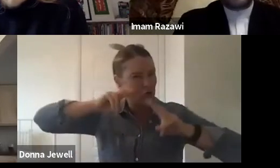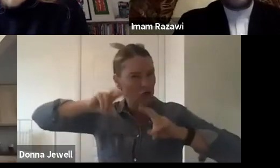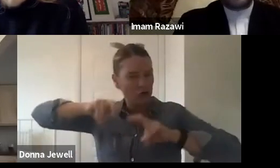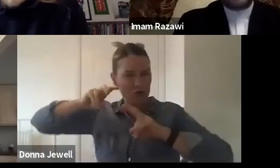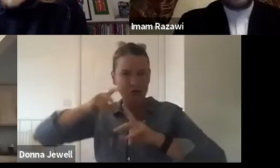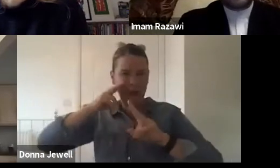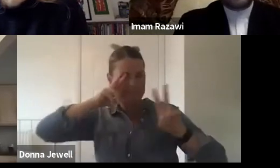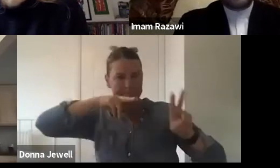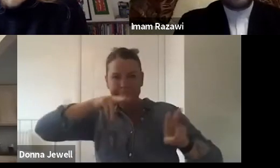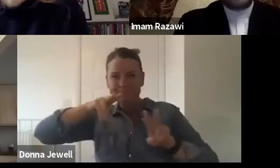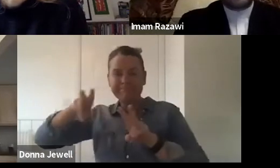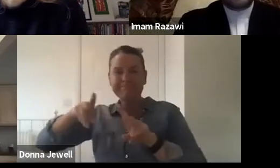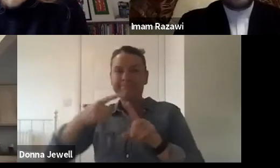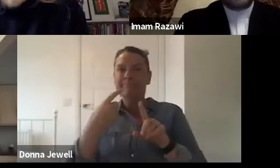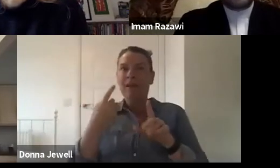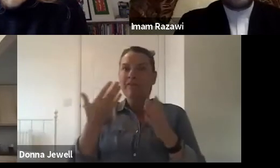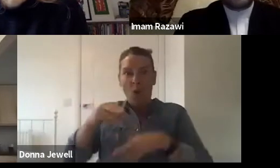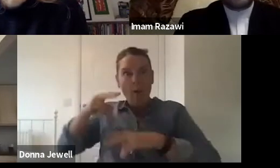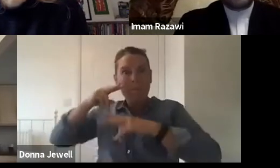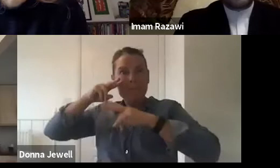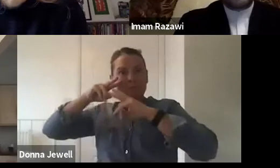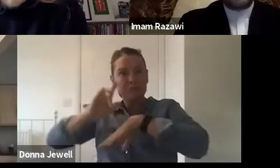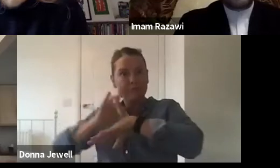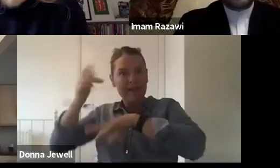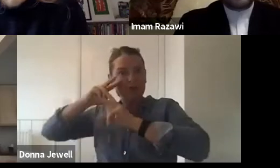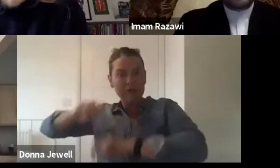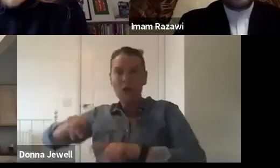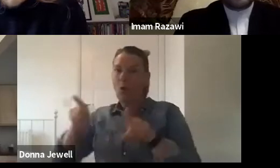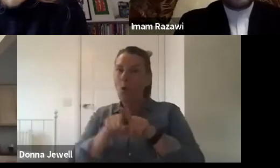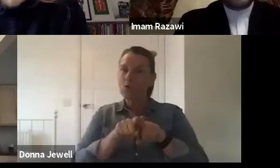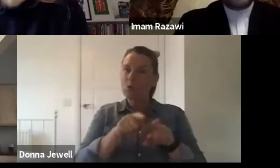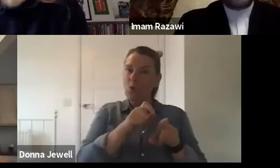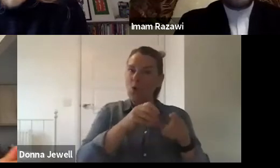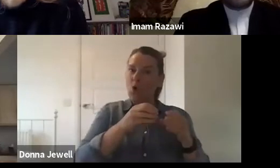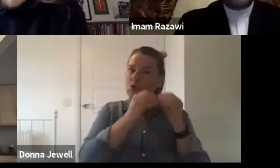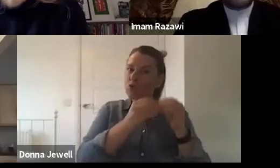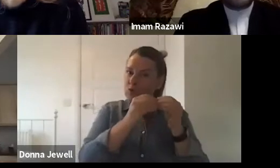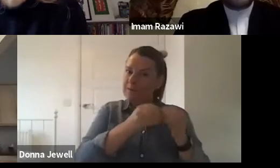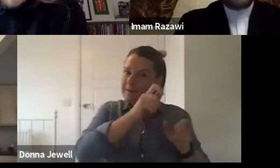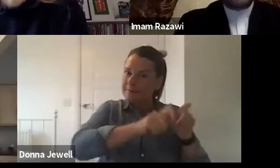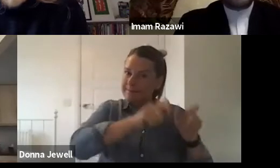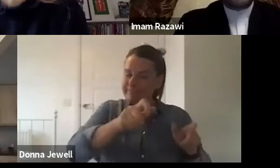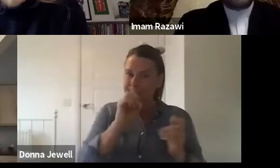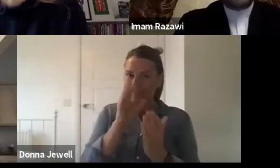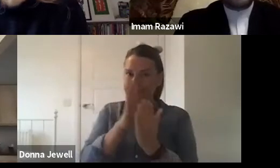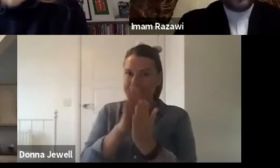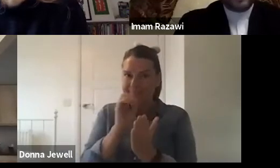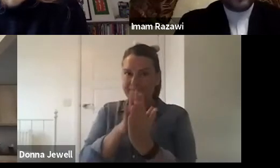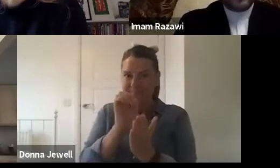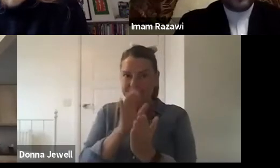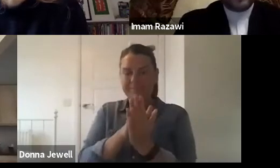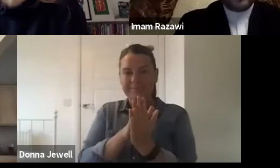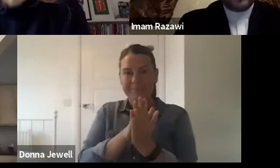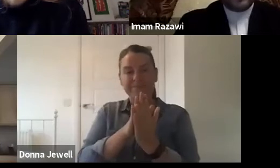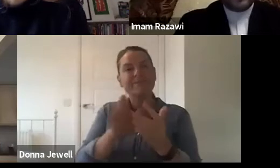also students. But I think one of the things that we need to do more of, that we have been doing well in the past, but I